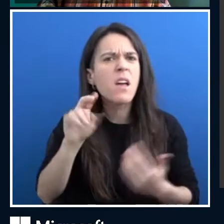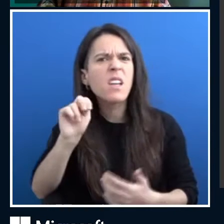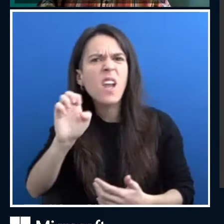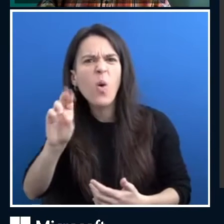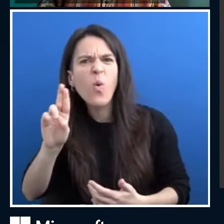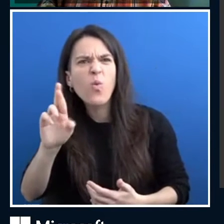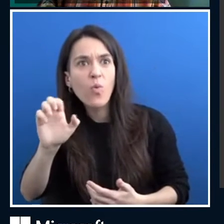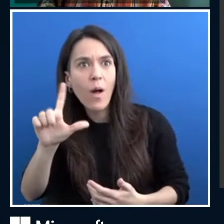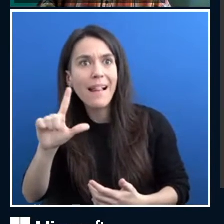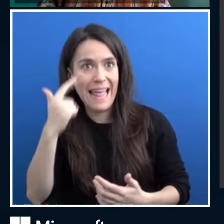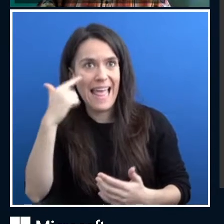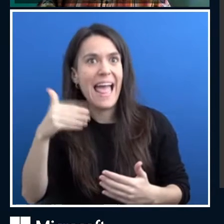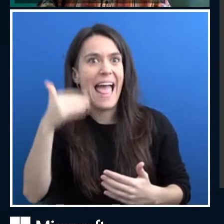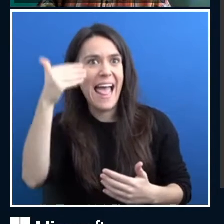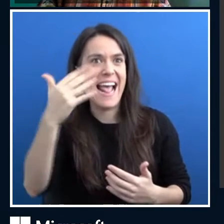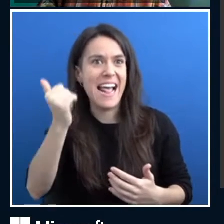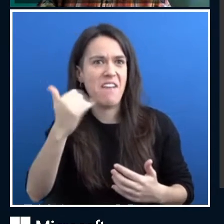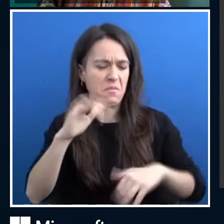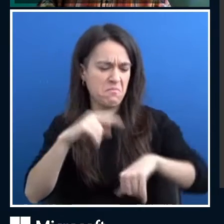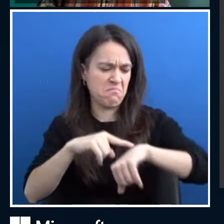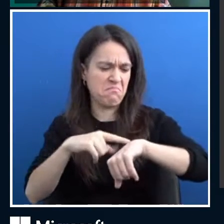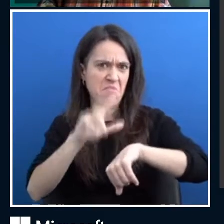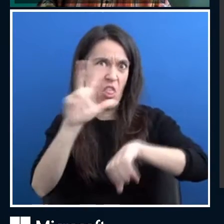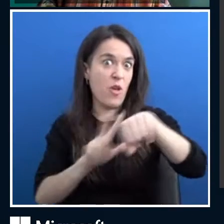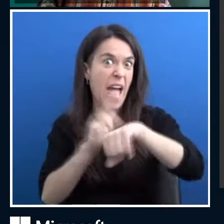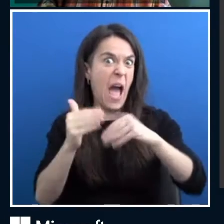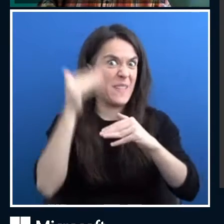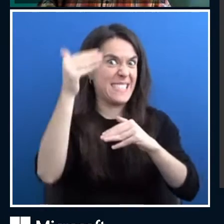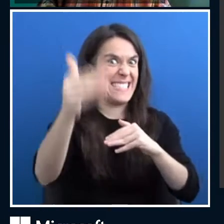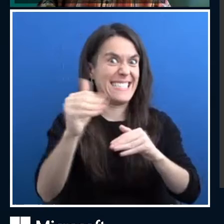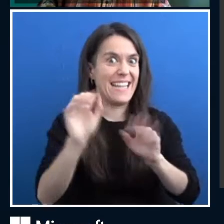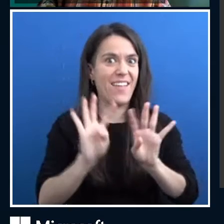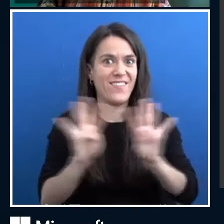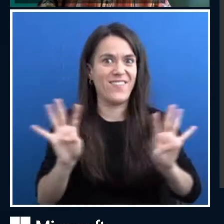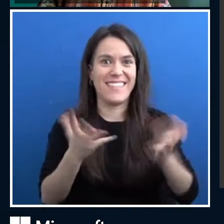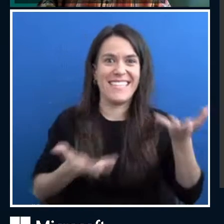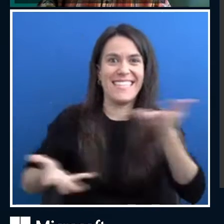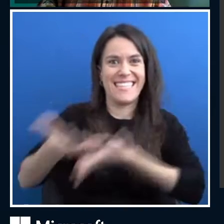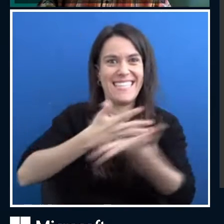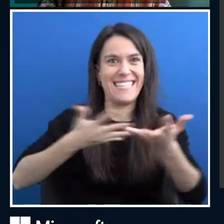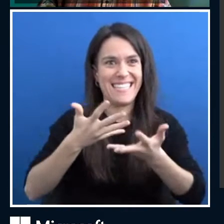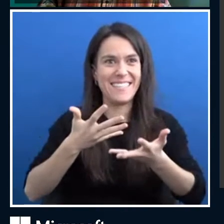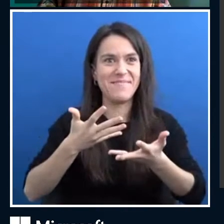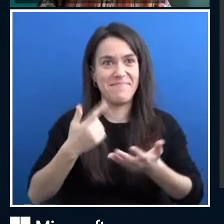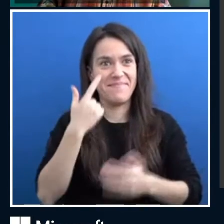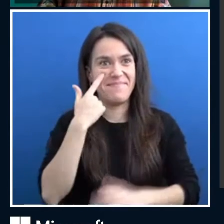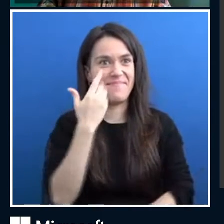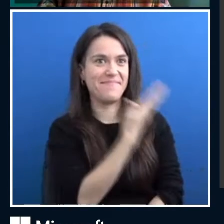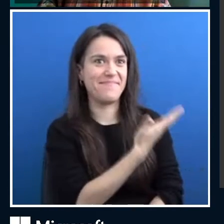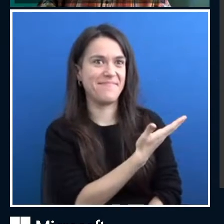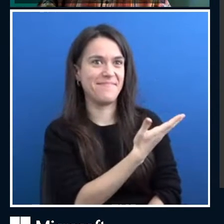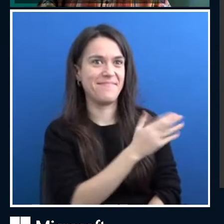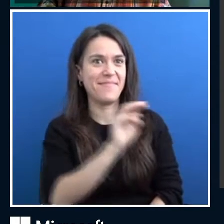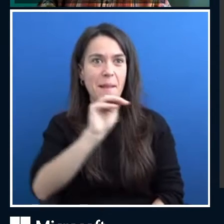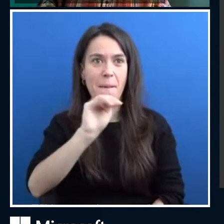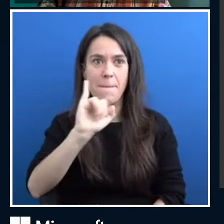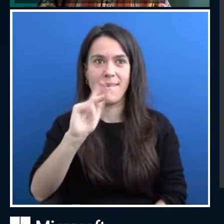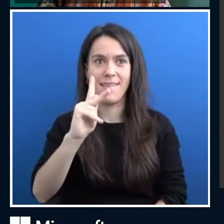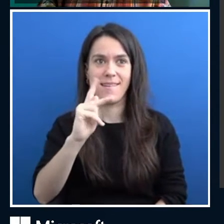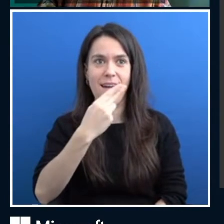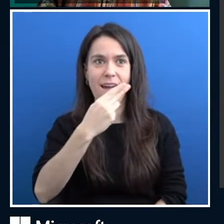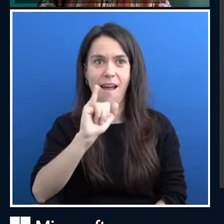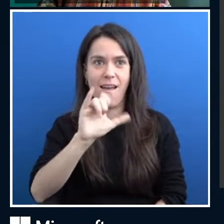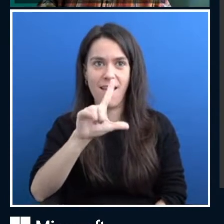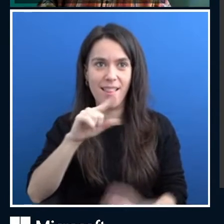three hours. So about halfway through this event, we're going to have the opportunity to speak with Mikhail, Sergei, and Grigori. Dimitri is going to be